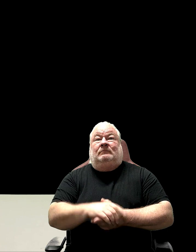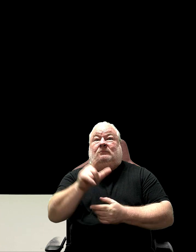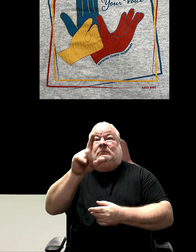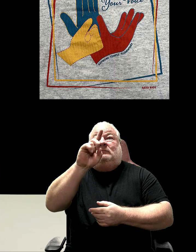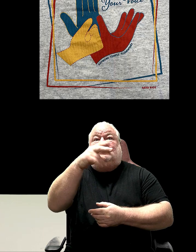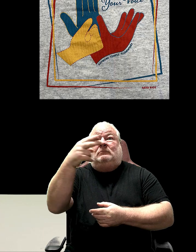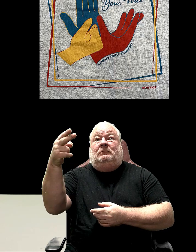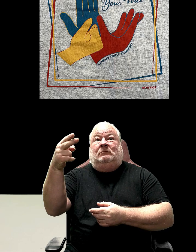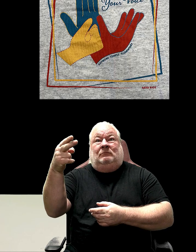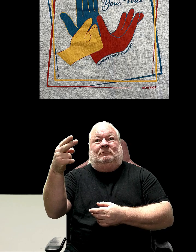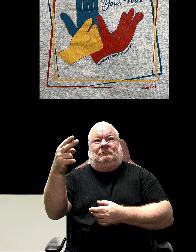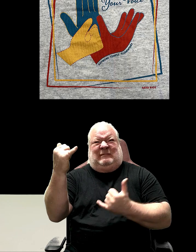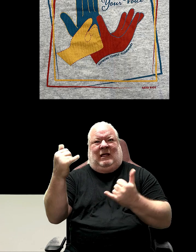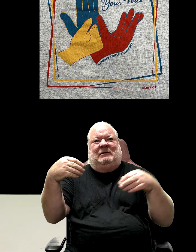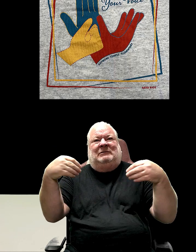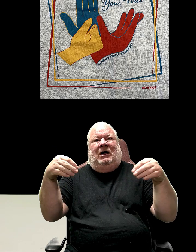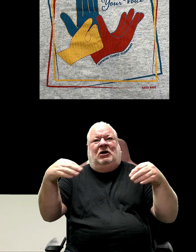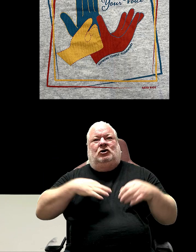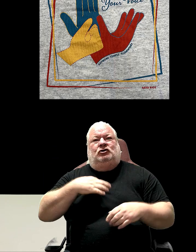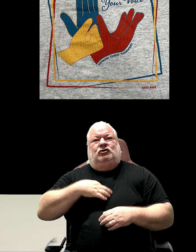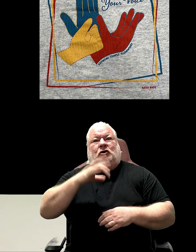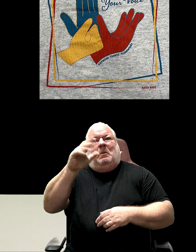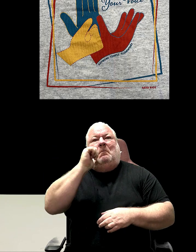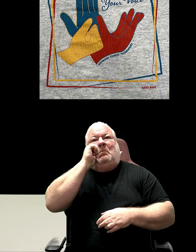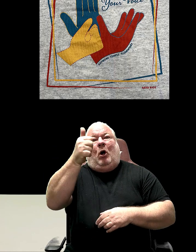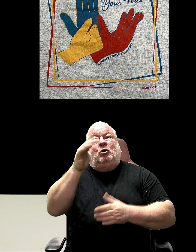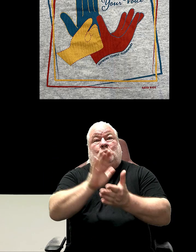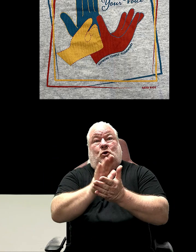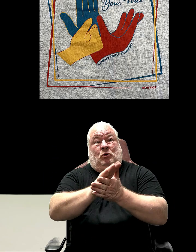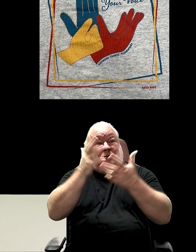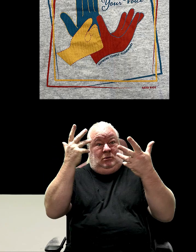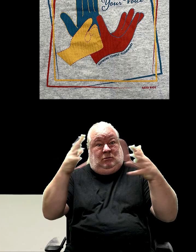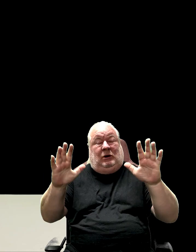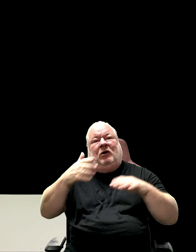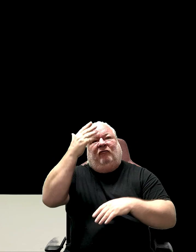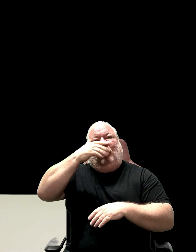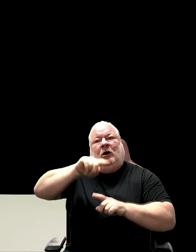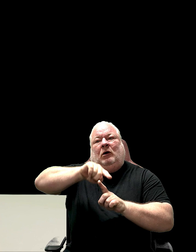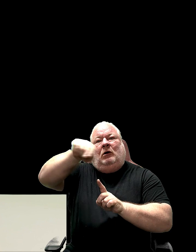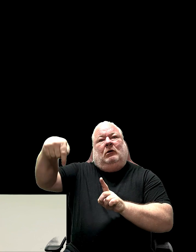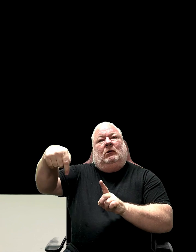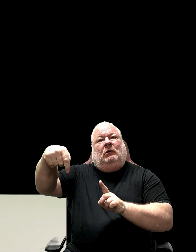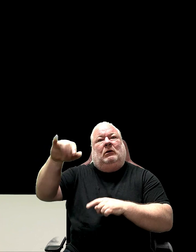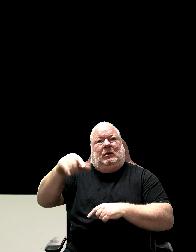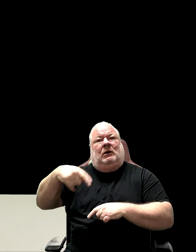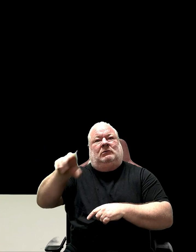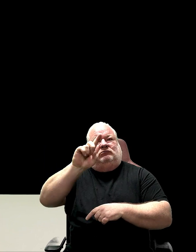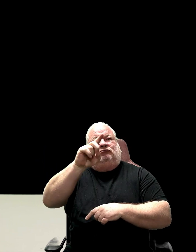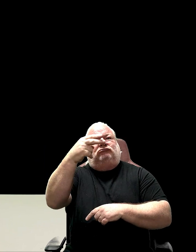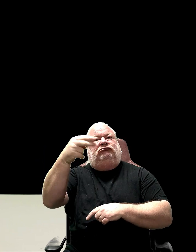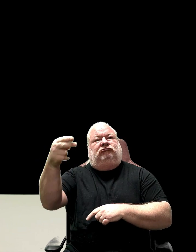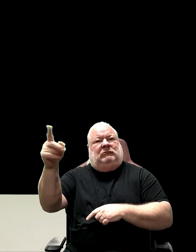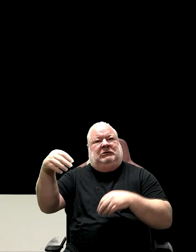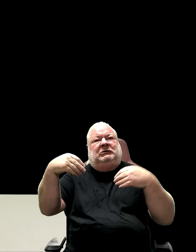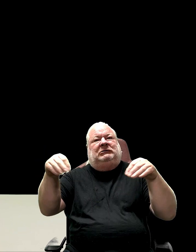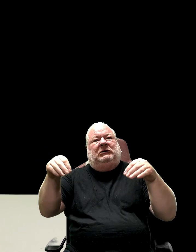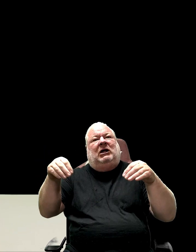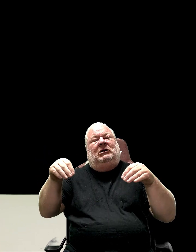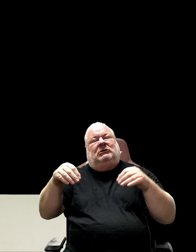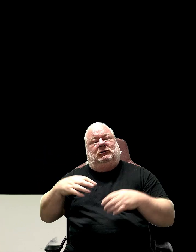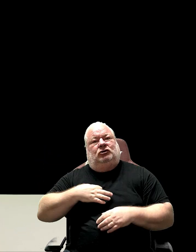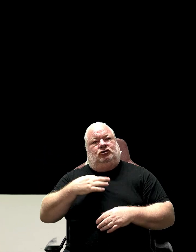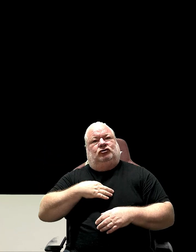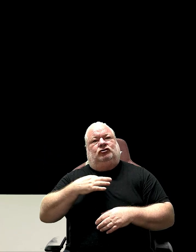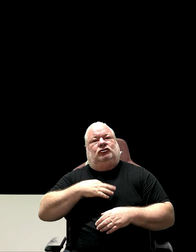Get your Deaf Awareness Week t-shirt tomorrow after school. DHH are selling DAW t